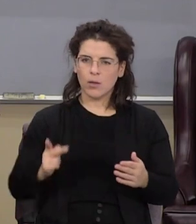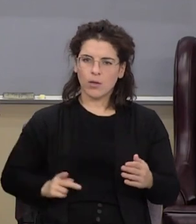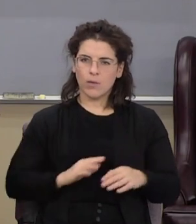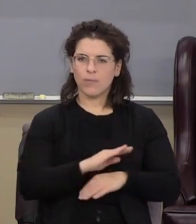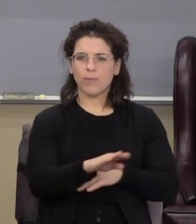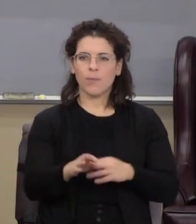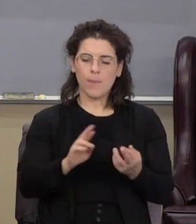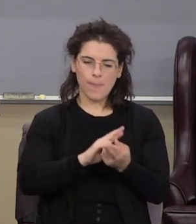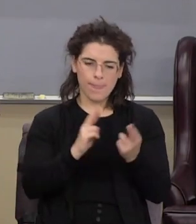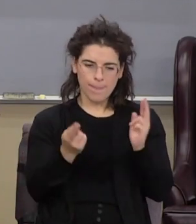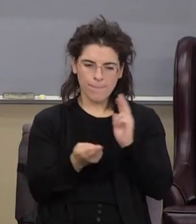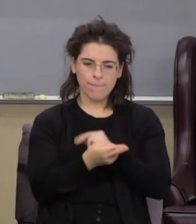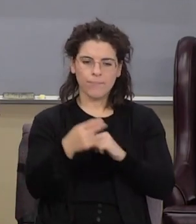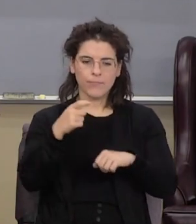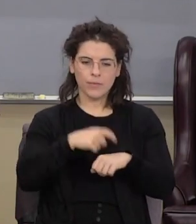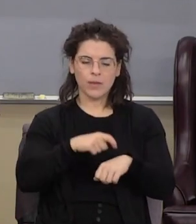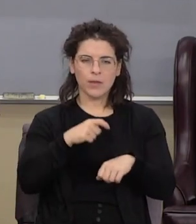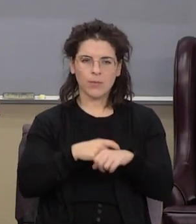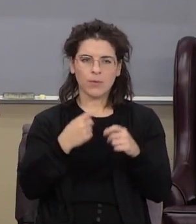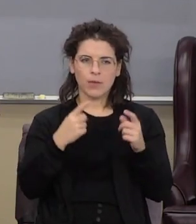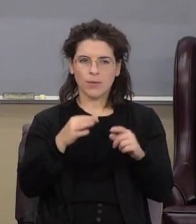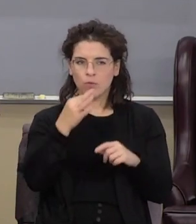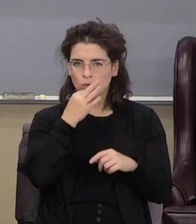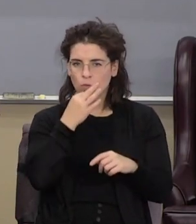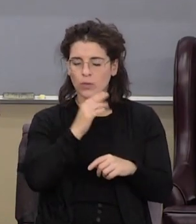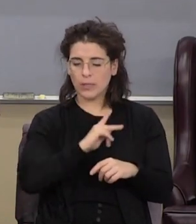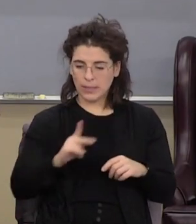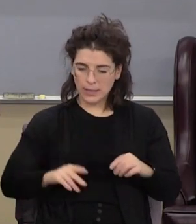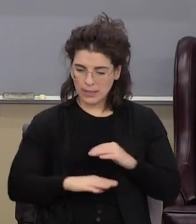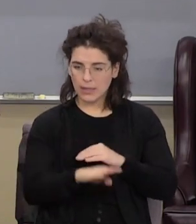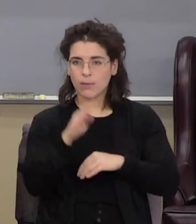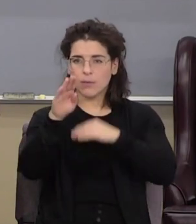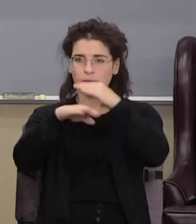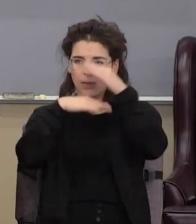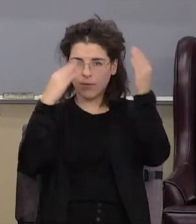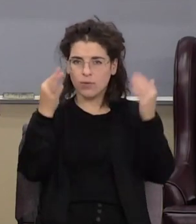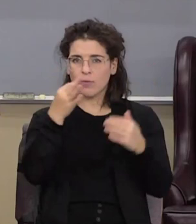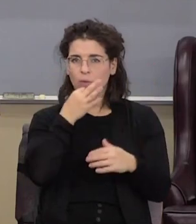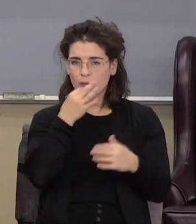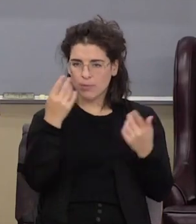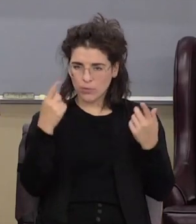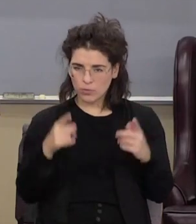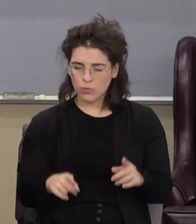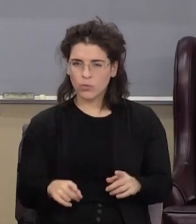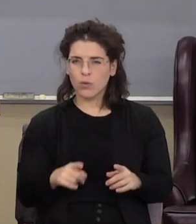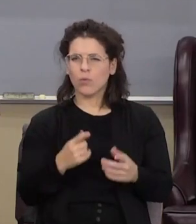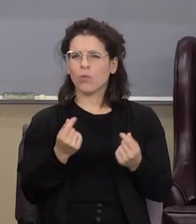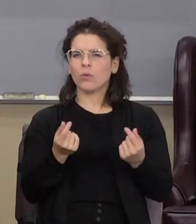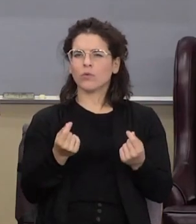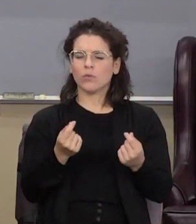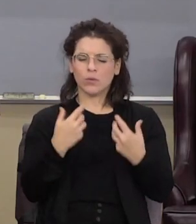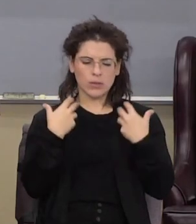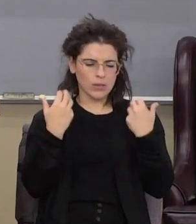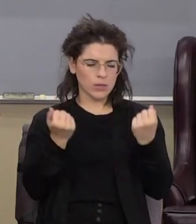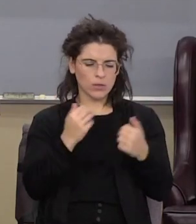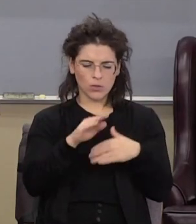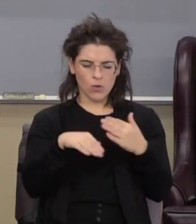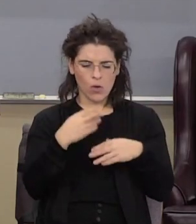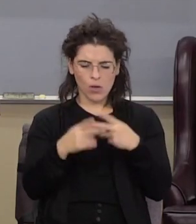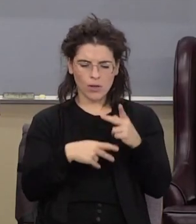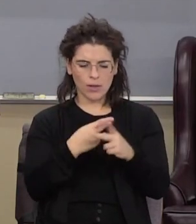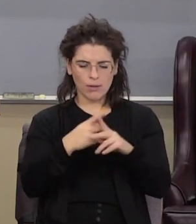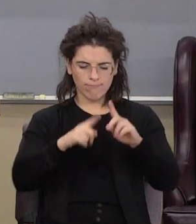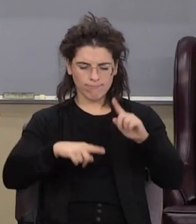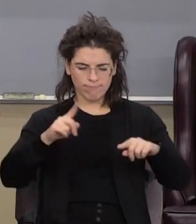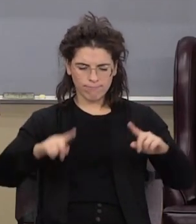repent the time is fulfilled repent for the kingdom of heaven is at hand and what did he do healing all manner of sickness and all manner